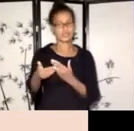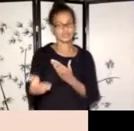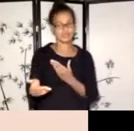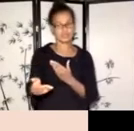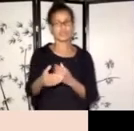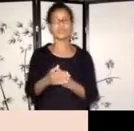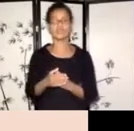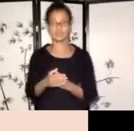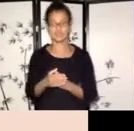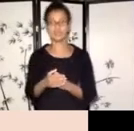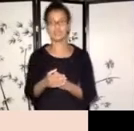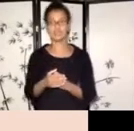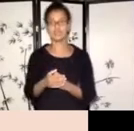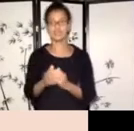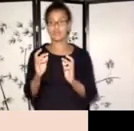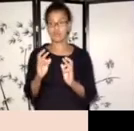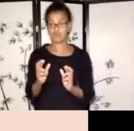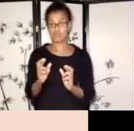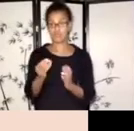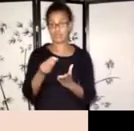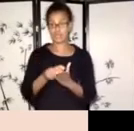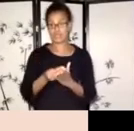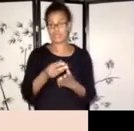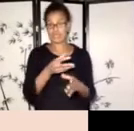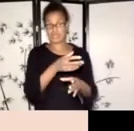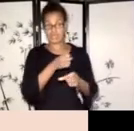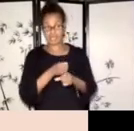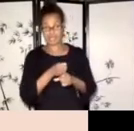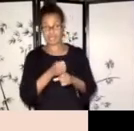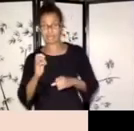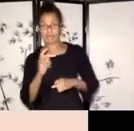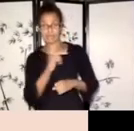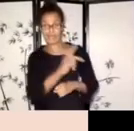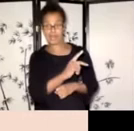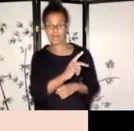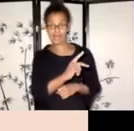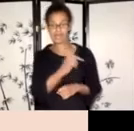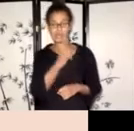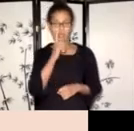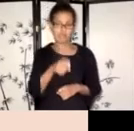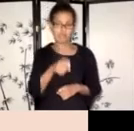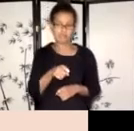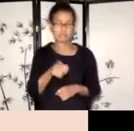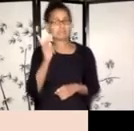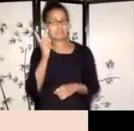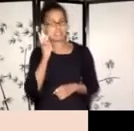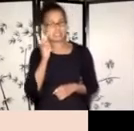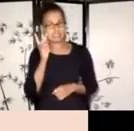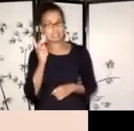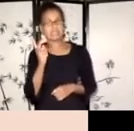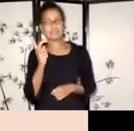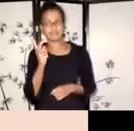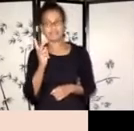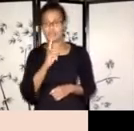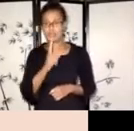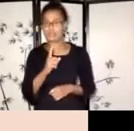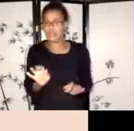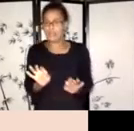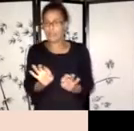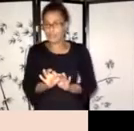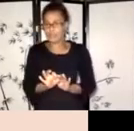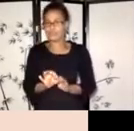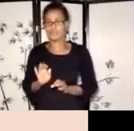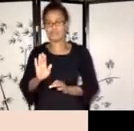return the funds, but, um, yeah, that's kind of a more, um, crucial point to let us know.